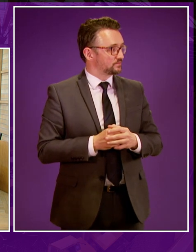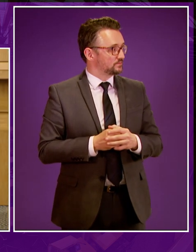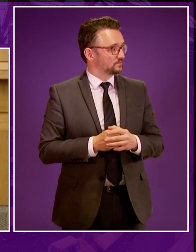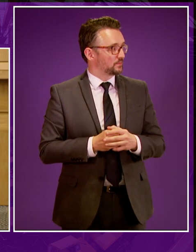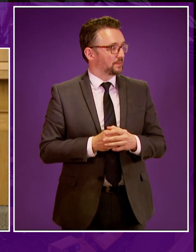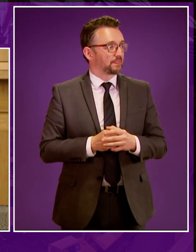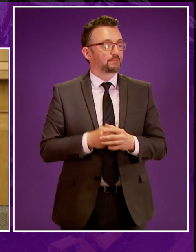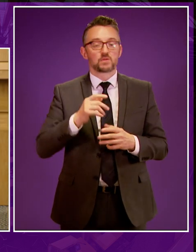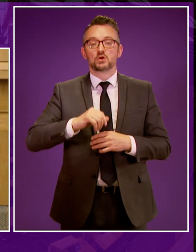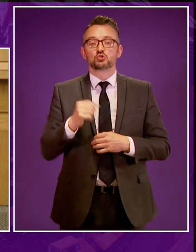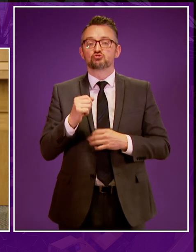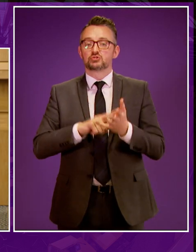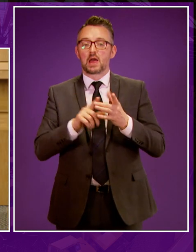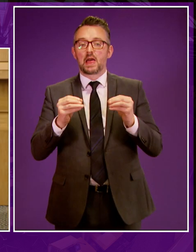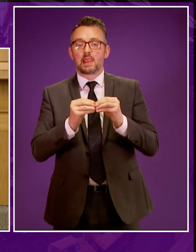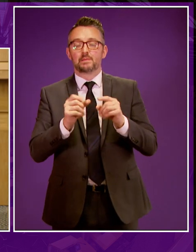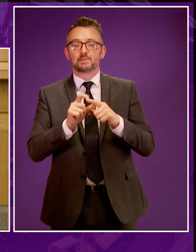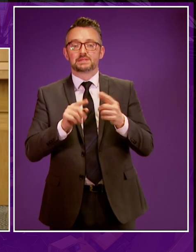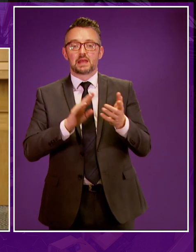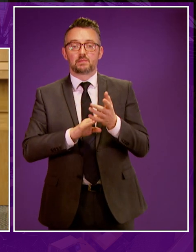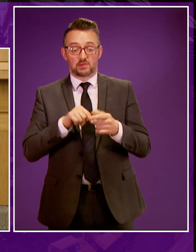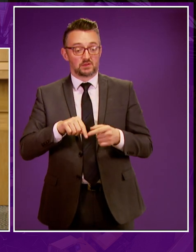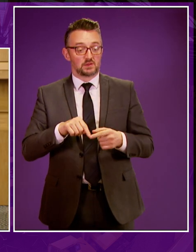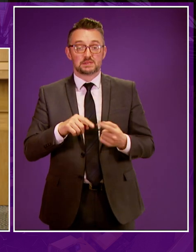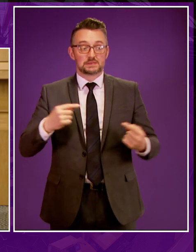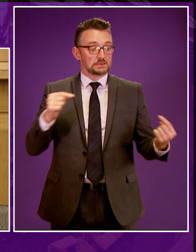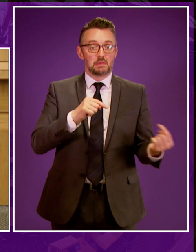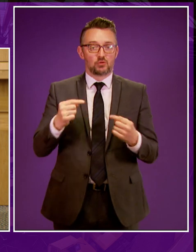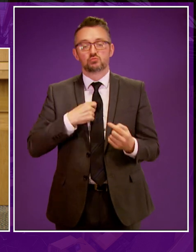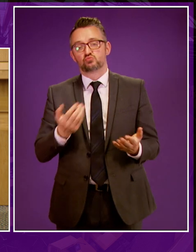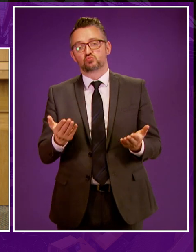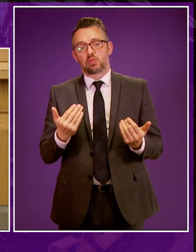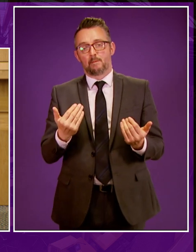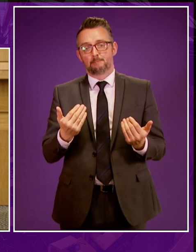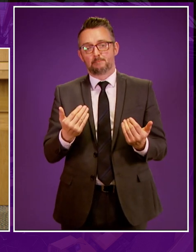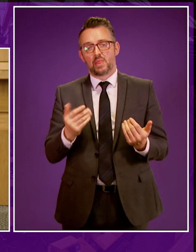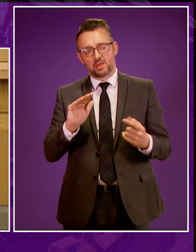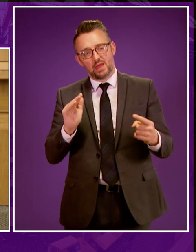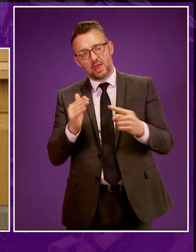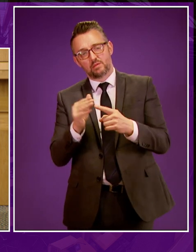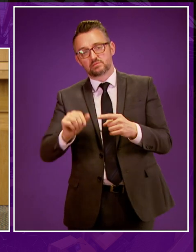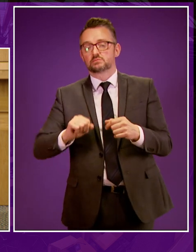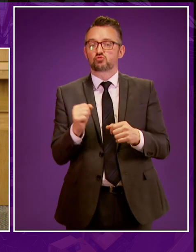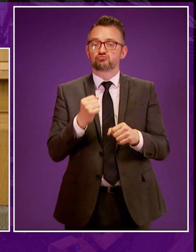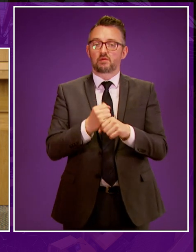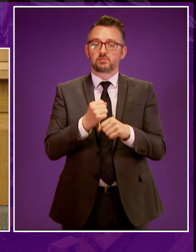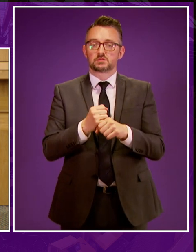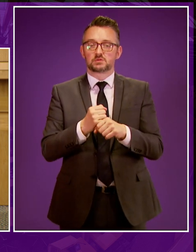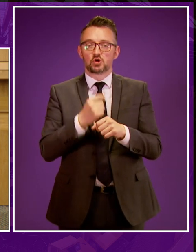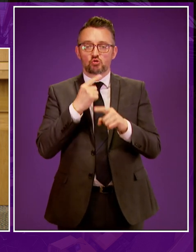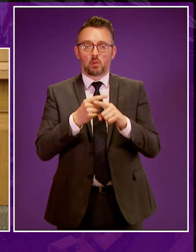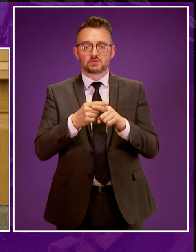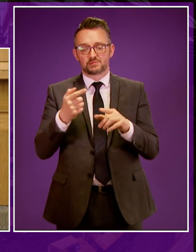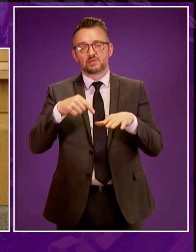President and officer, Scottish Liberal Democrats welcome both this debate and indeed the thrust of the approach taken by the government in relation to